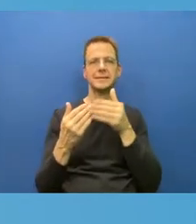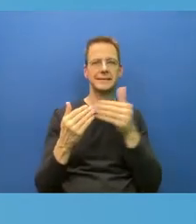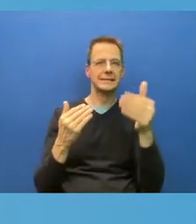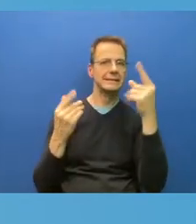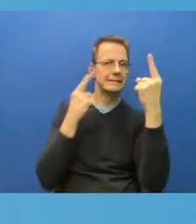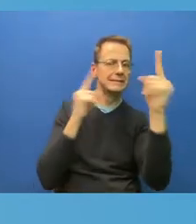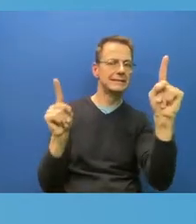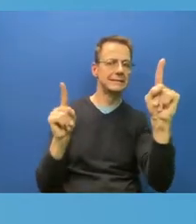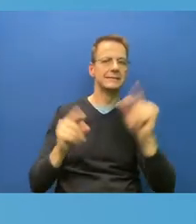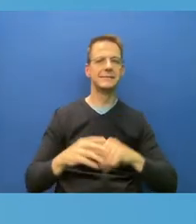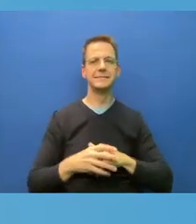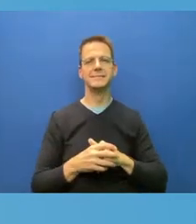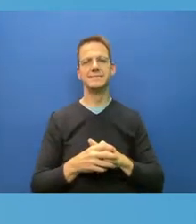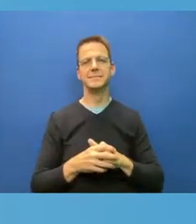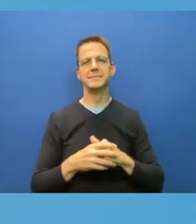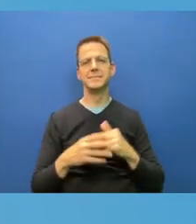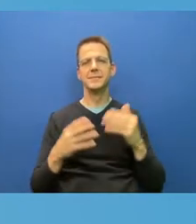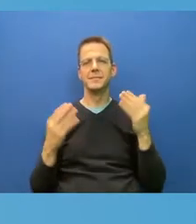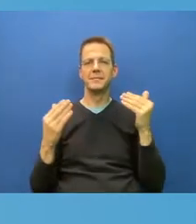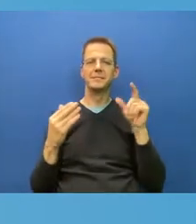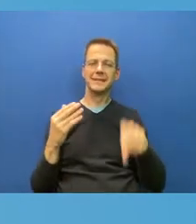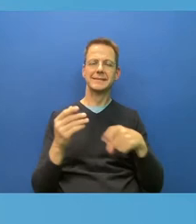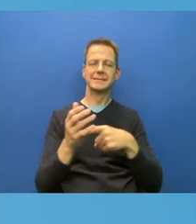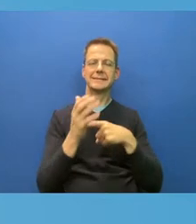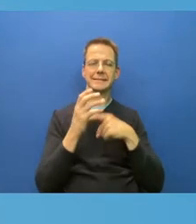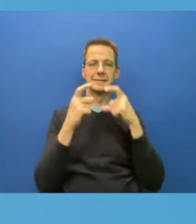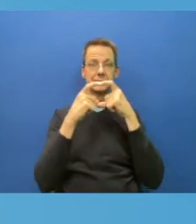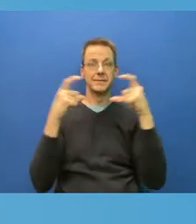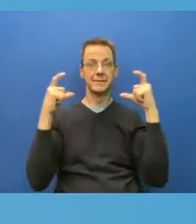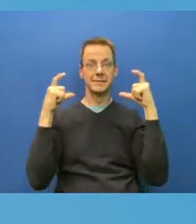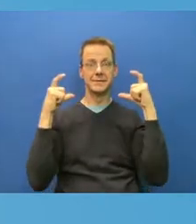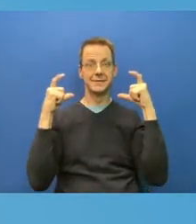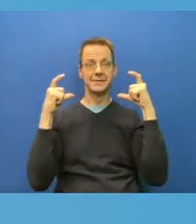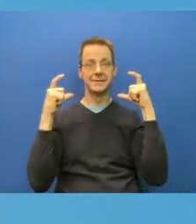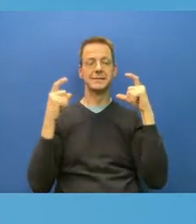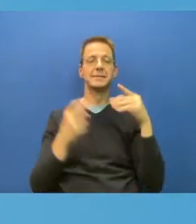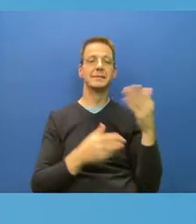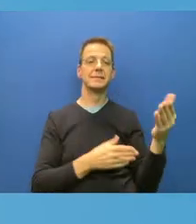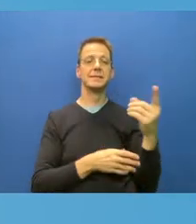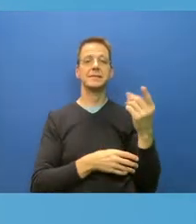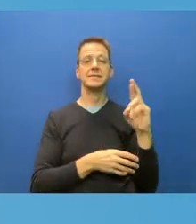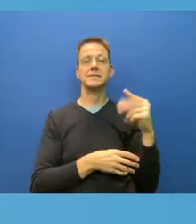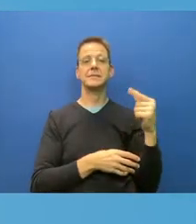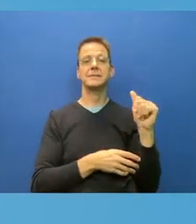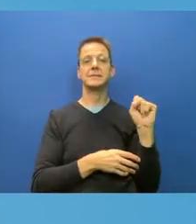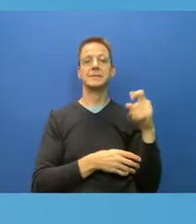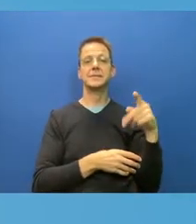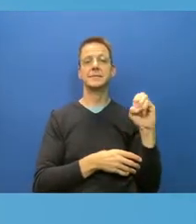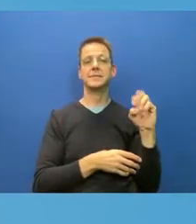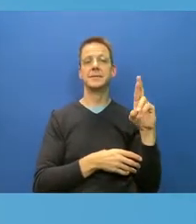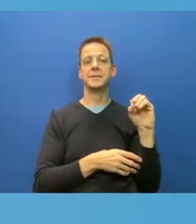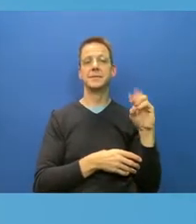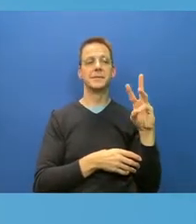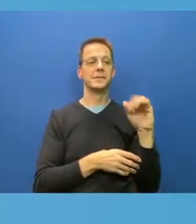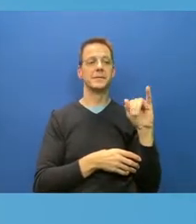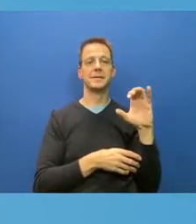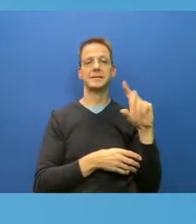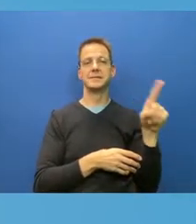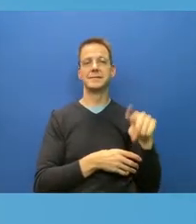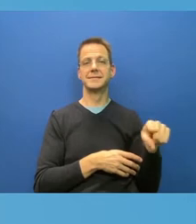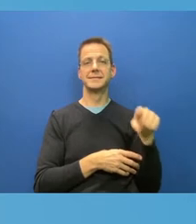Yeah, thank you. I totally agree. Keep kids safe as much as possible. So keep them in